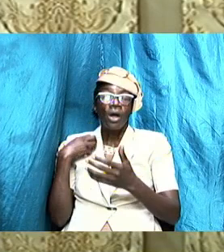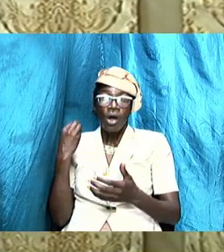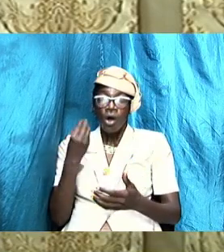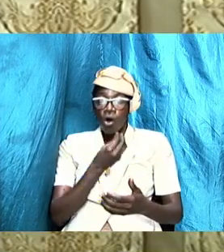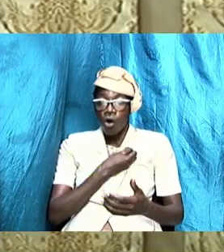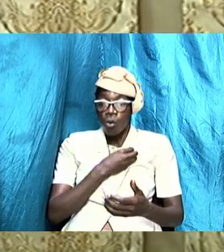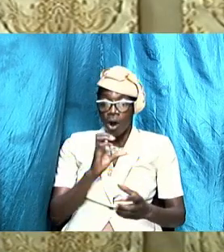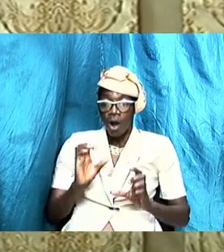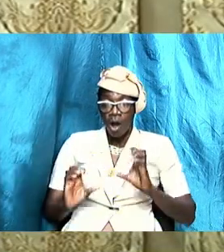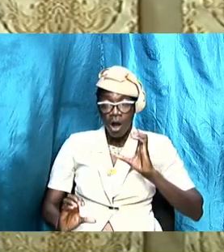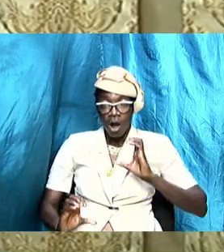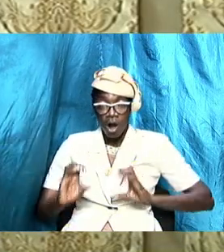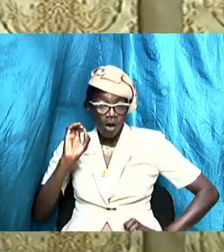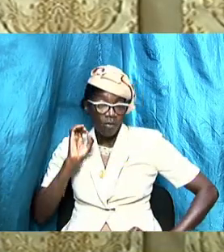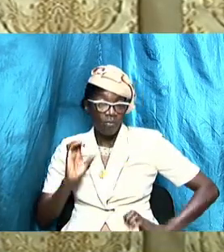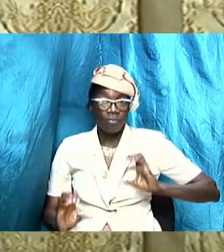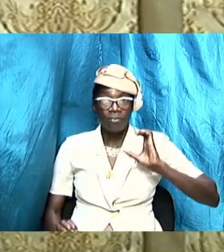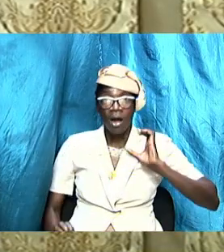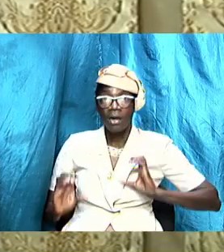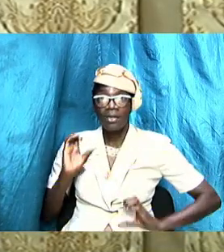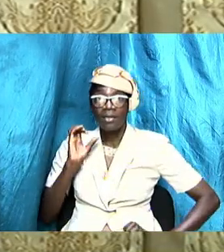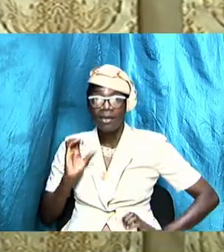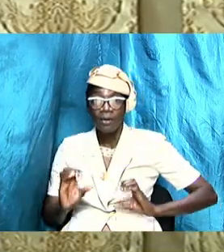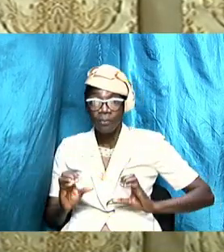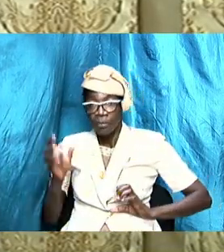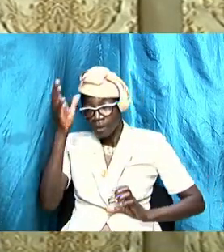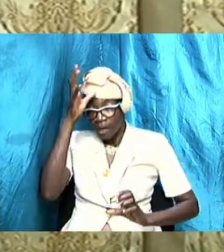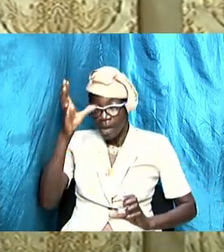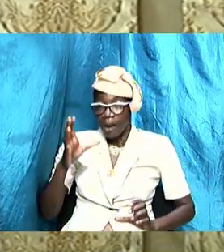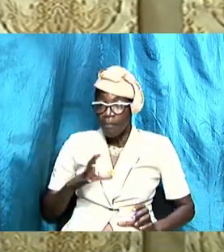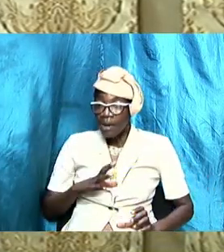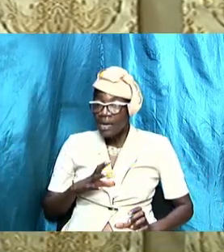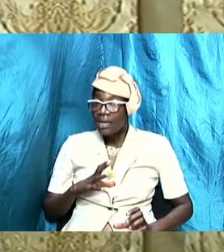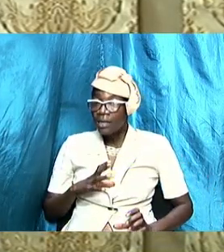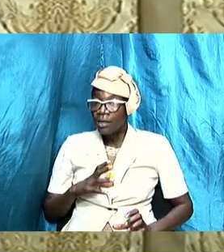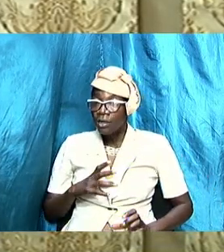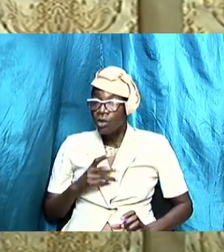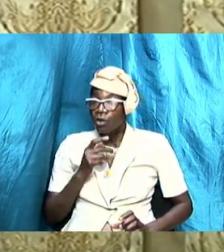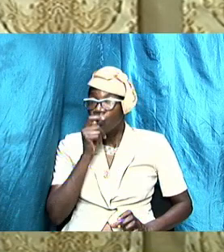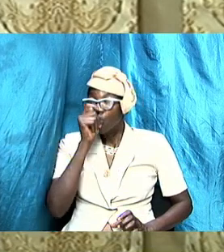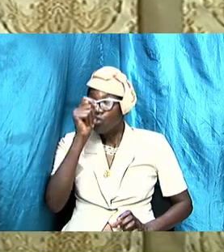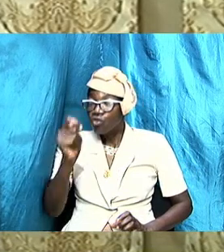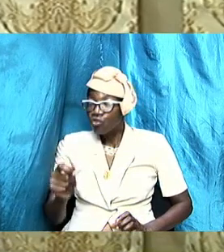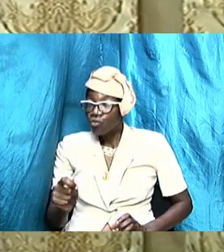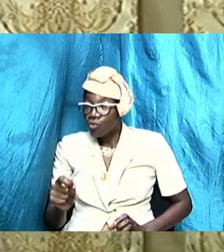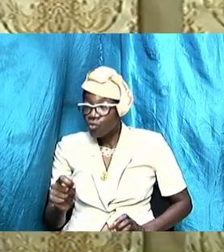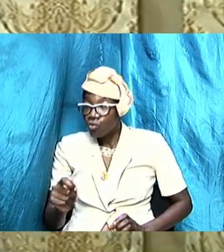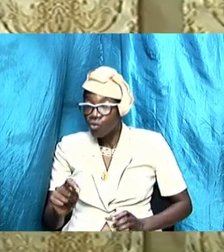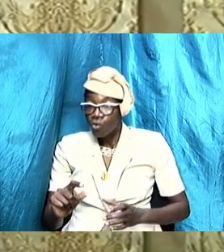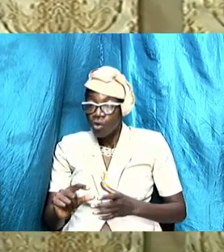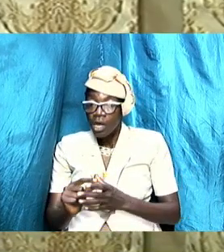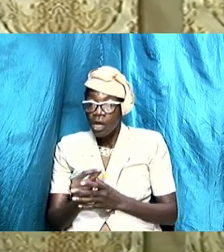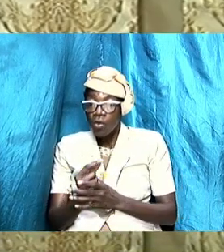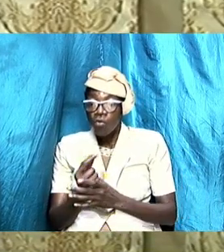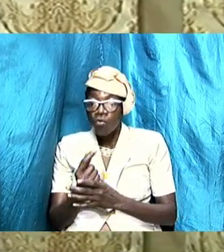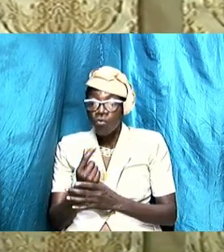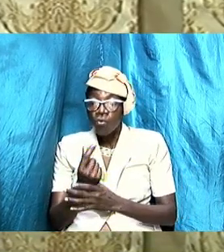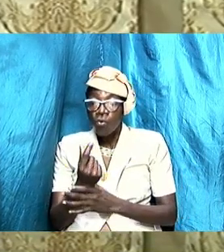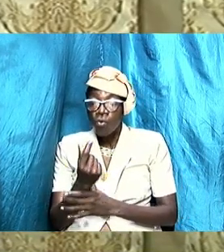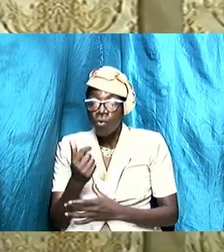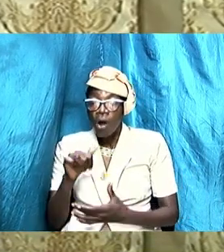honest and does things a certain way he developed that attitude over time